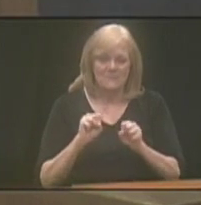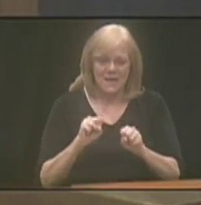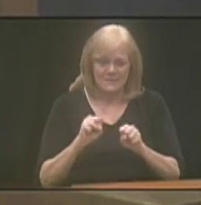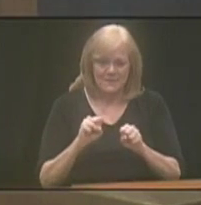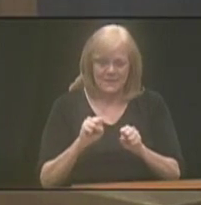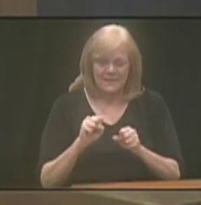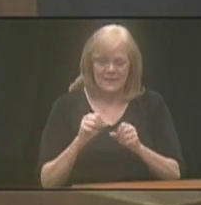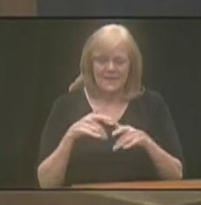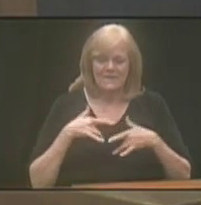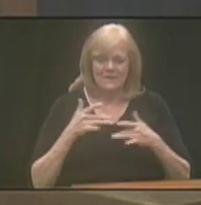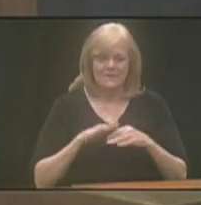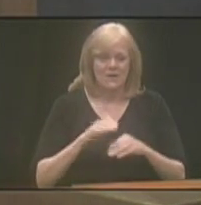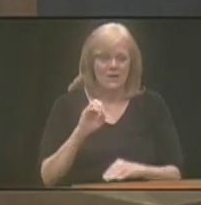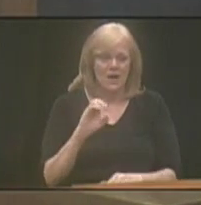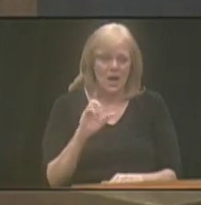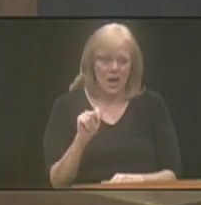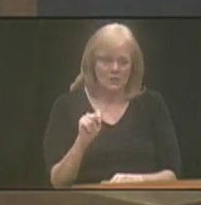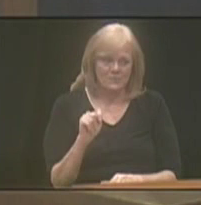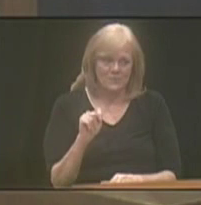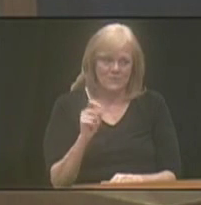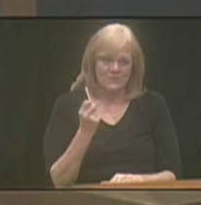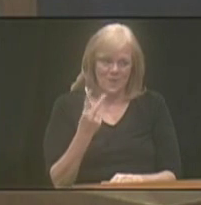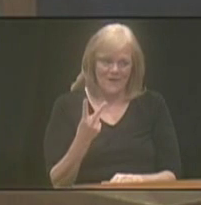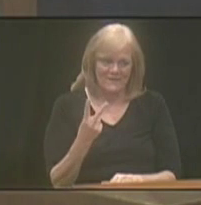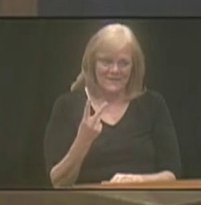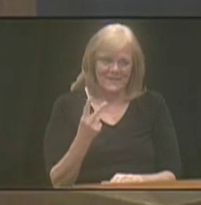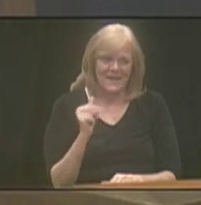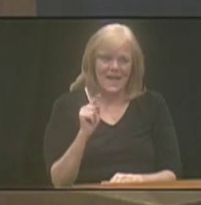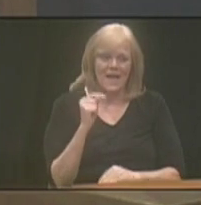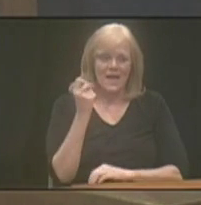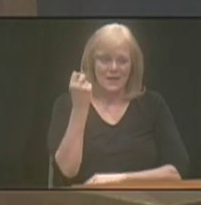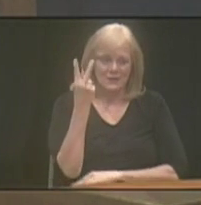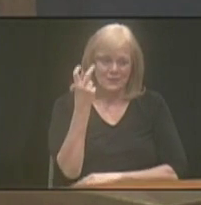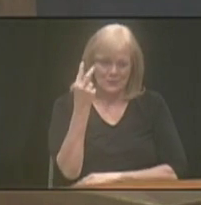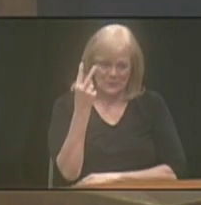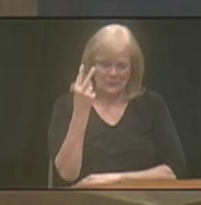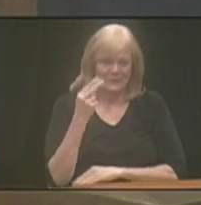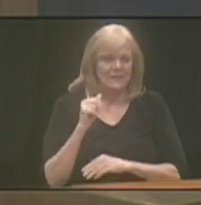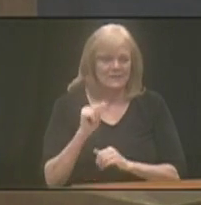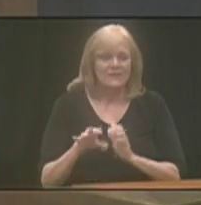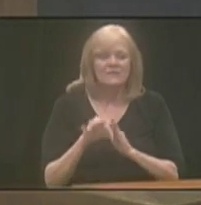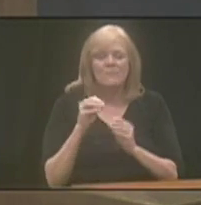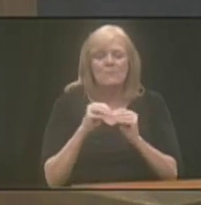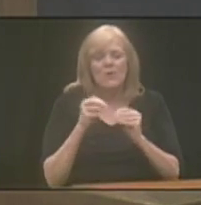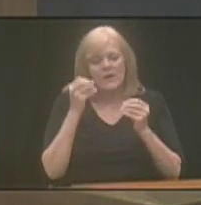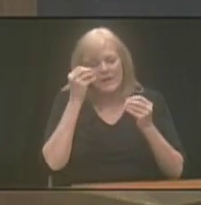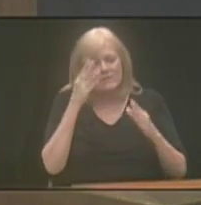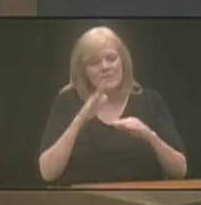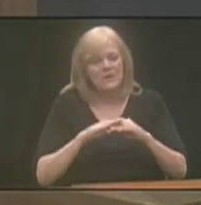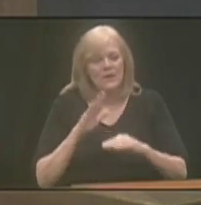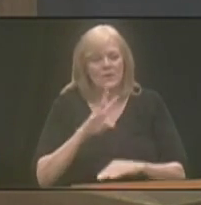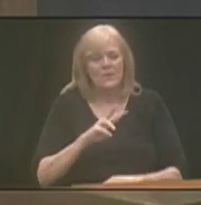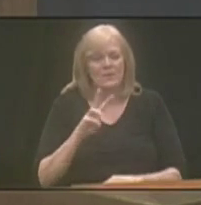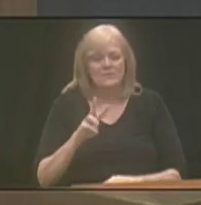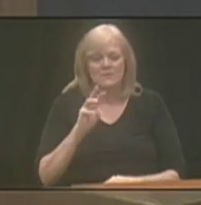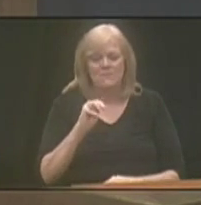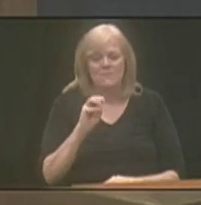event on October 12th at noon. And you can find out more information on our website,